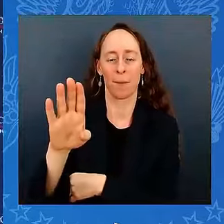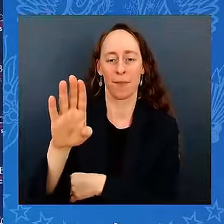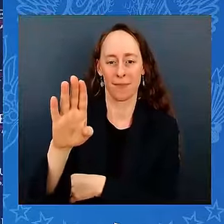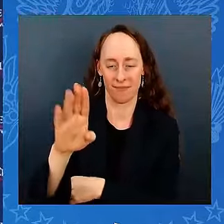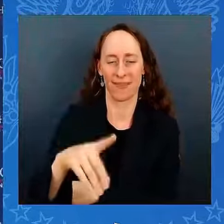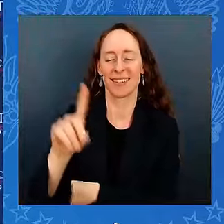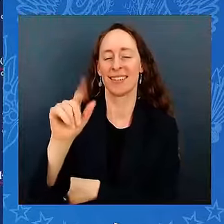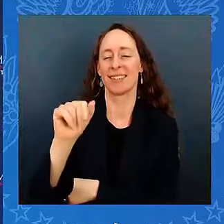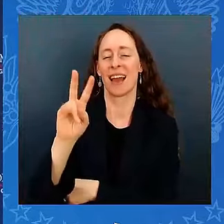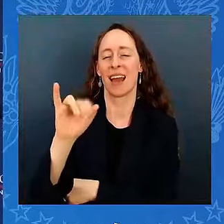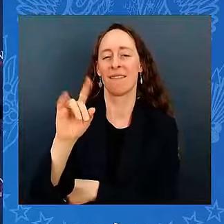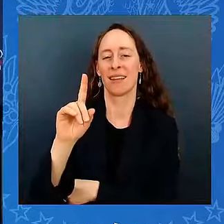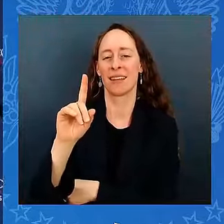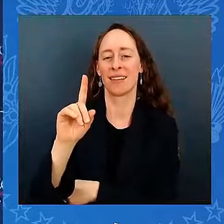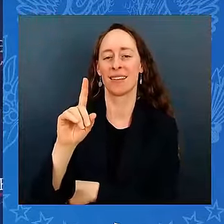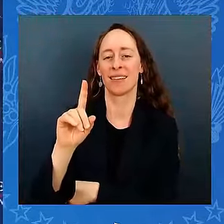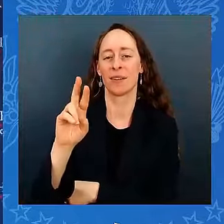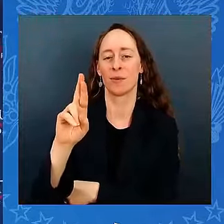thank you.